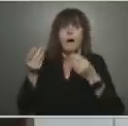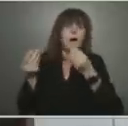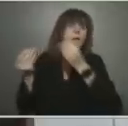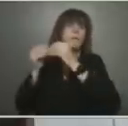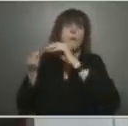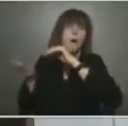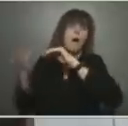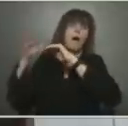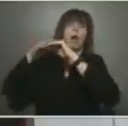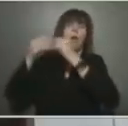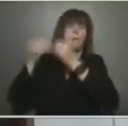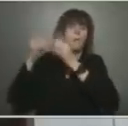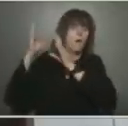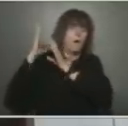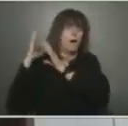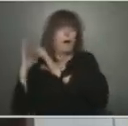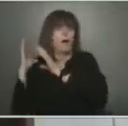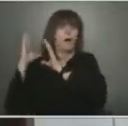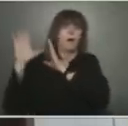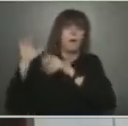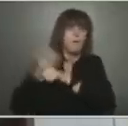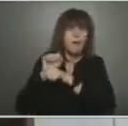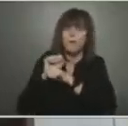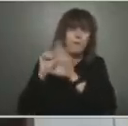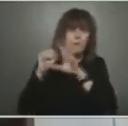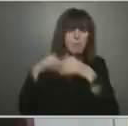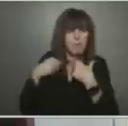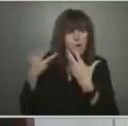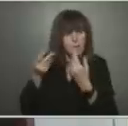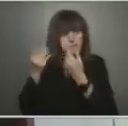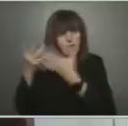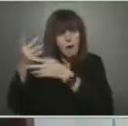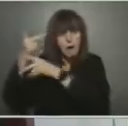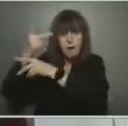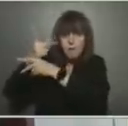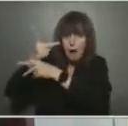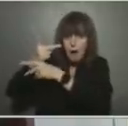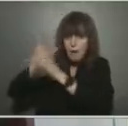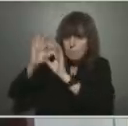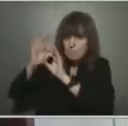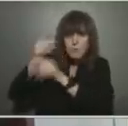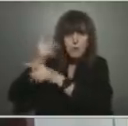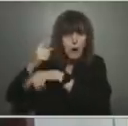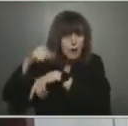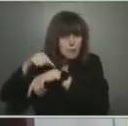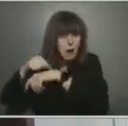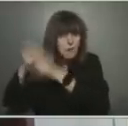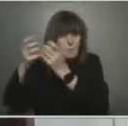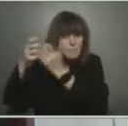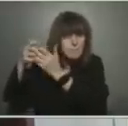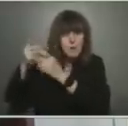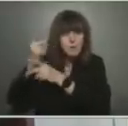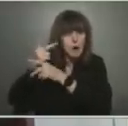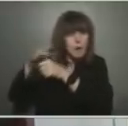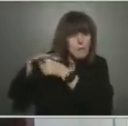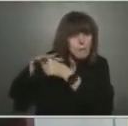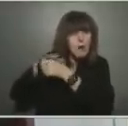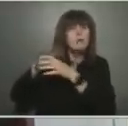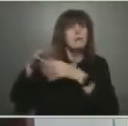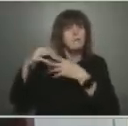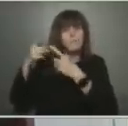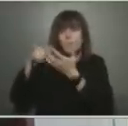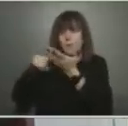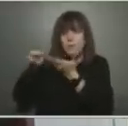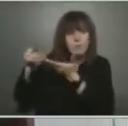provide care to Ontarians at the right time at the right place if they need it. And that has been our focus. Health systems are